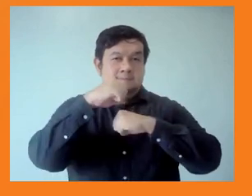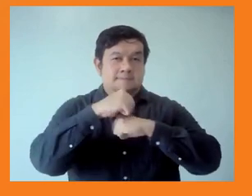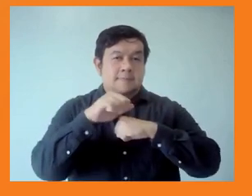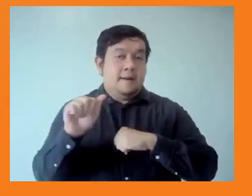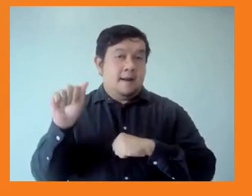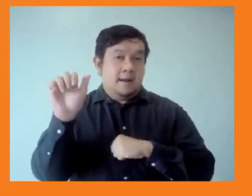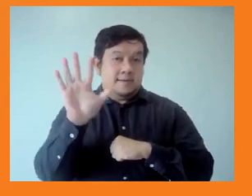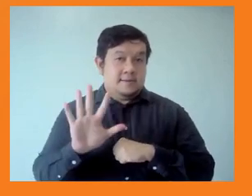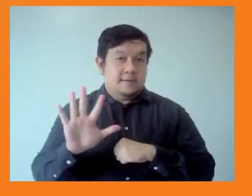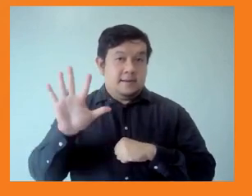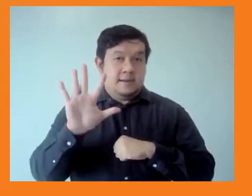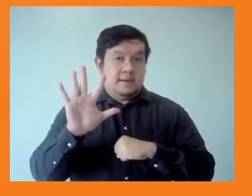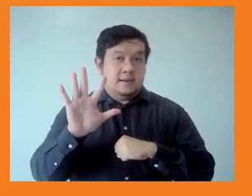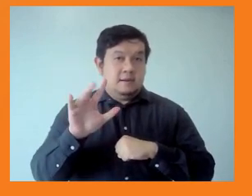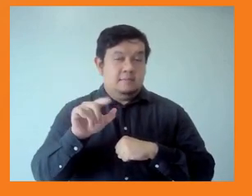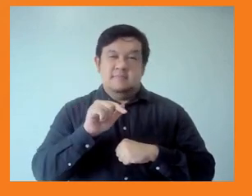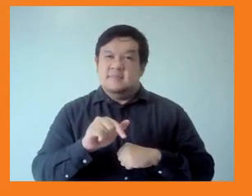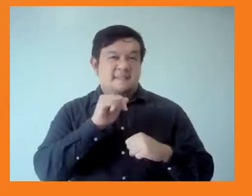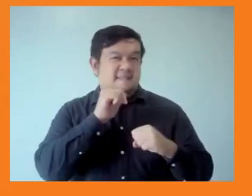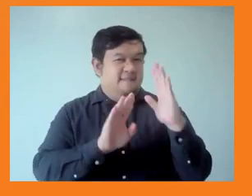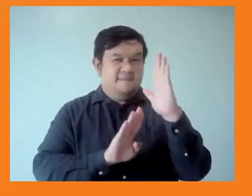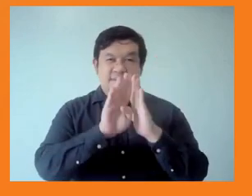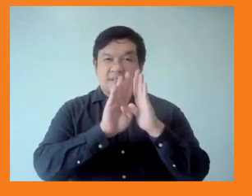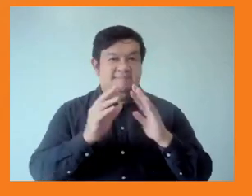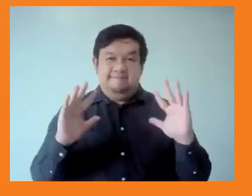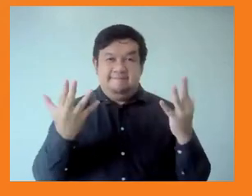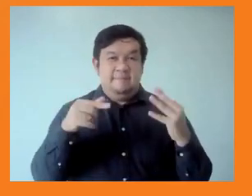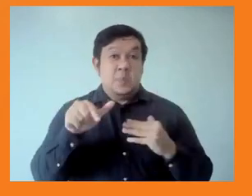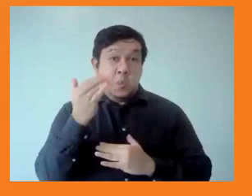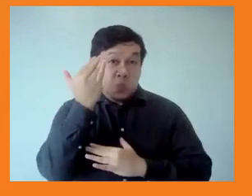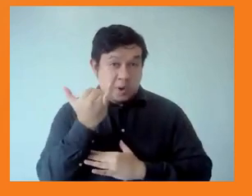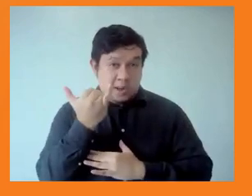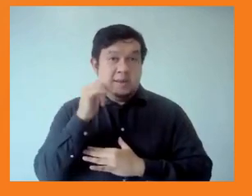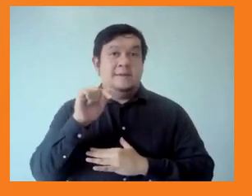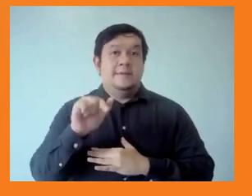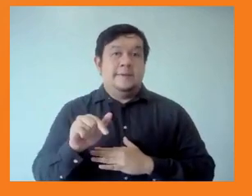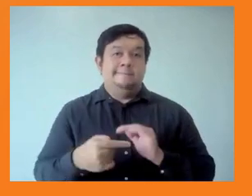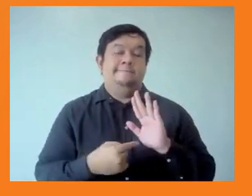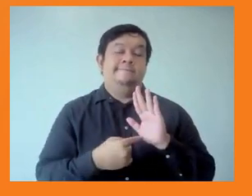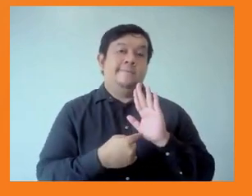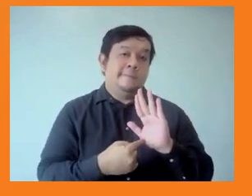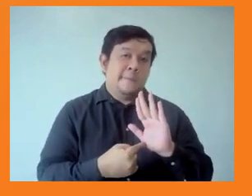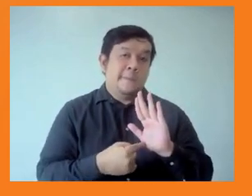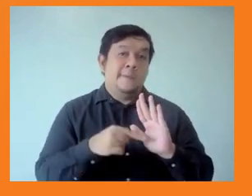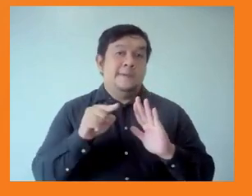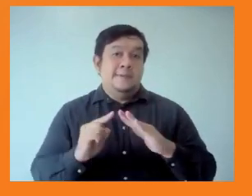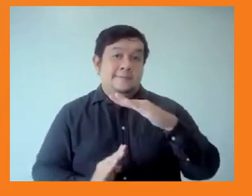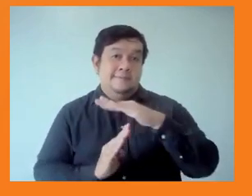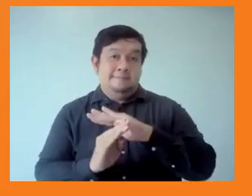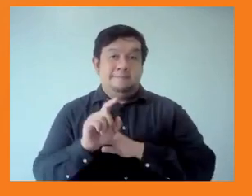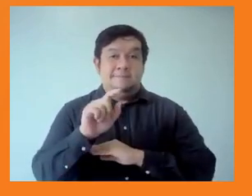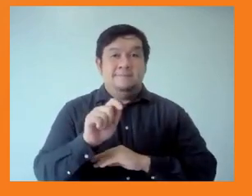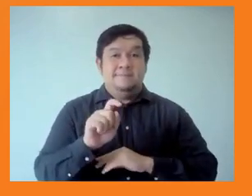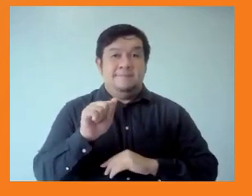graph below that the top personal income tax and corporate income tax rates are lower in Asia